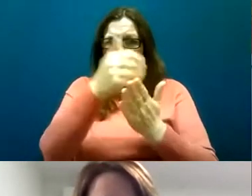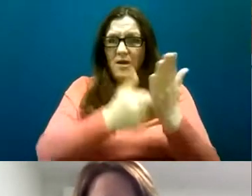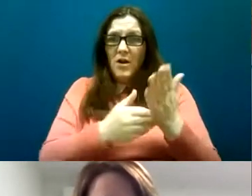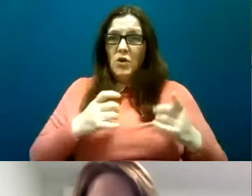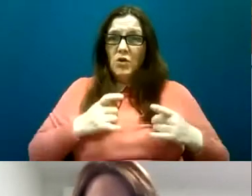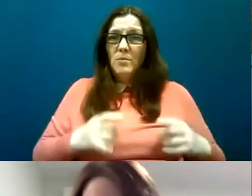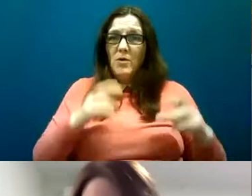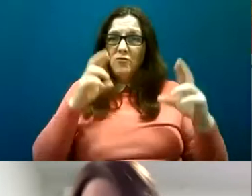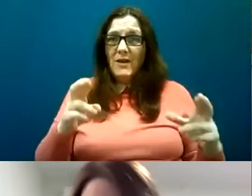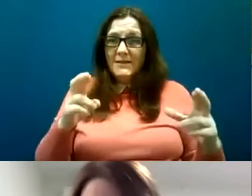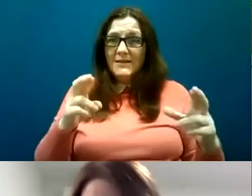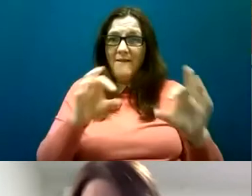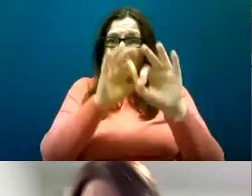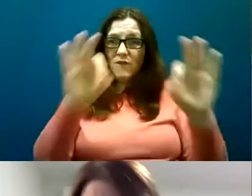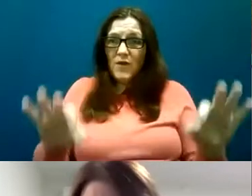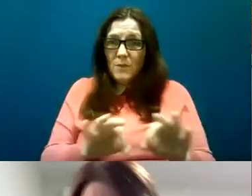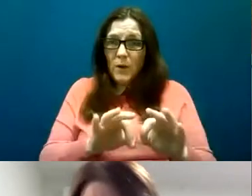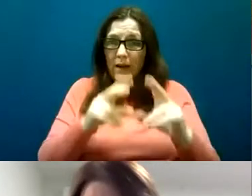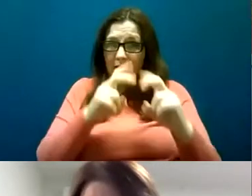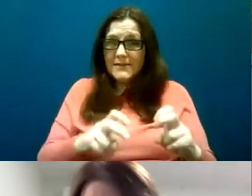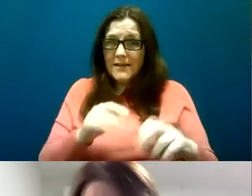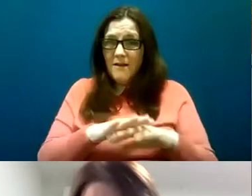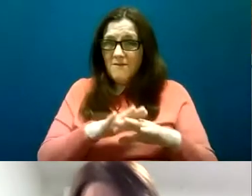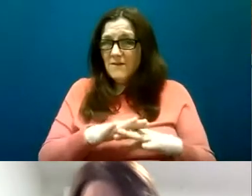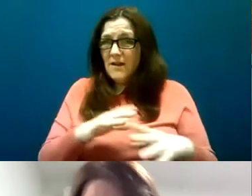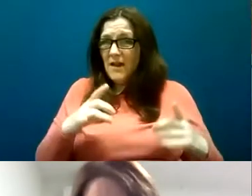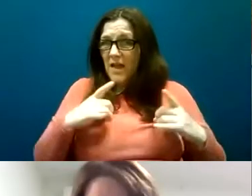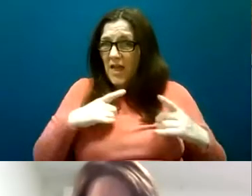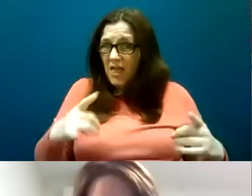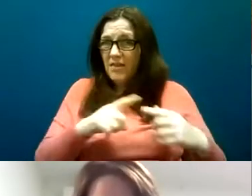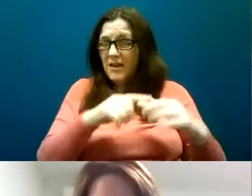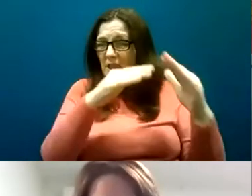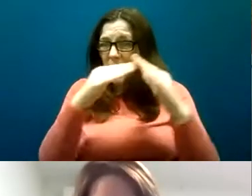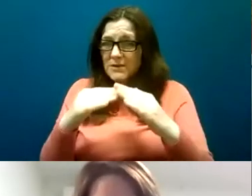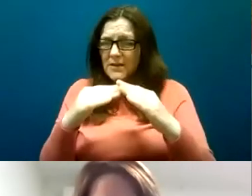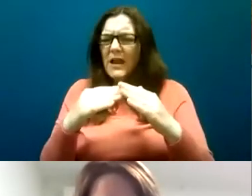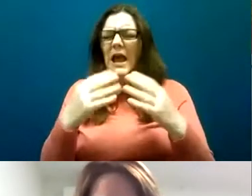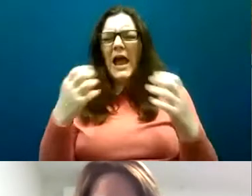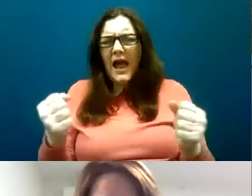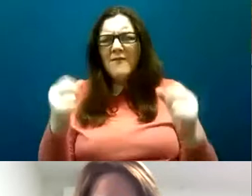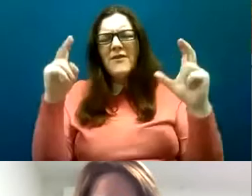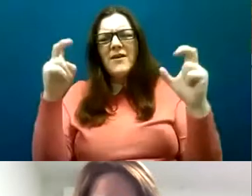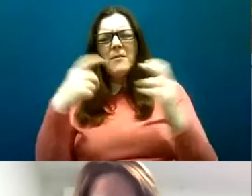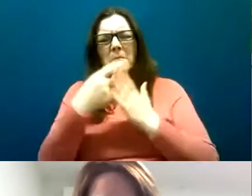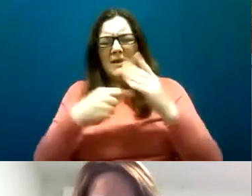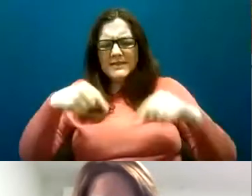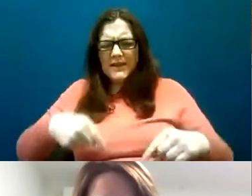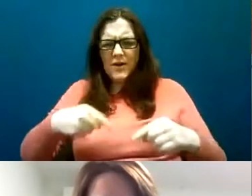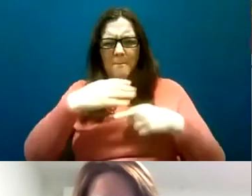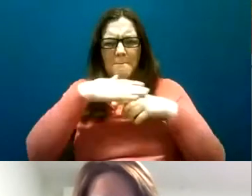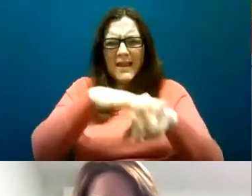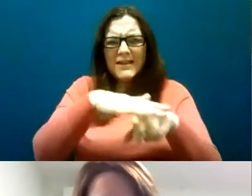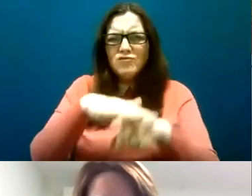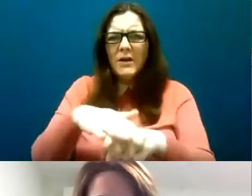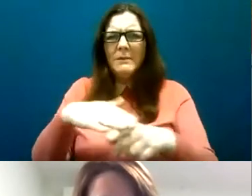policy in Ireland and there is the policy of mainstreaming there is the policy of inclusion but sometimes